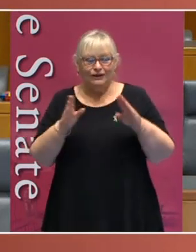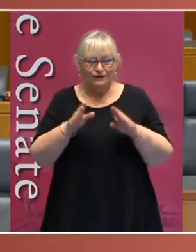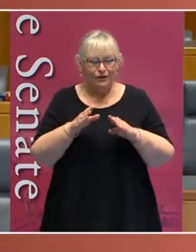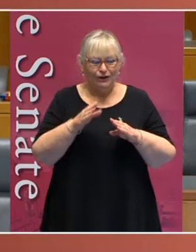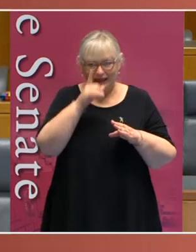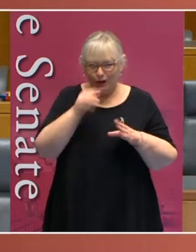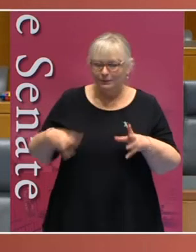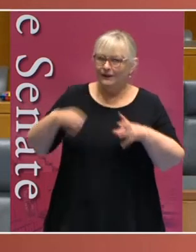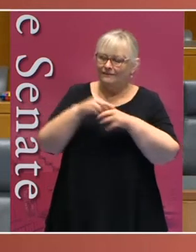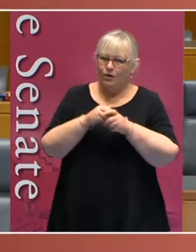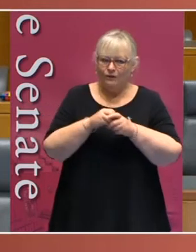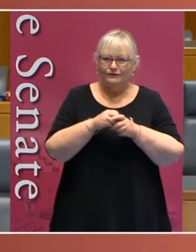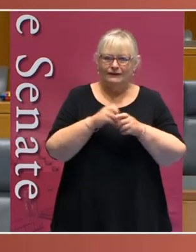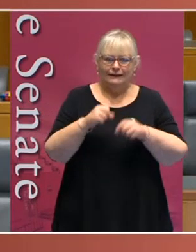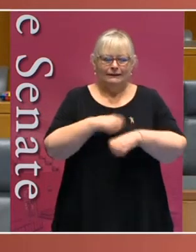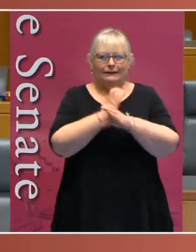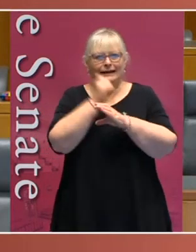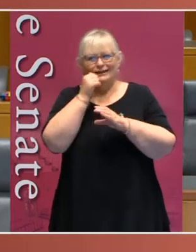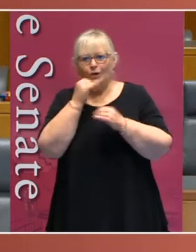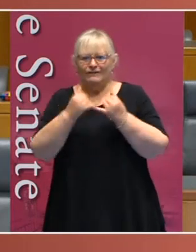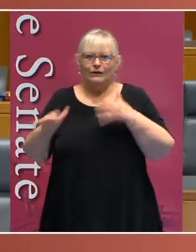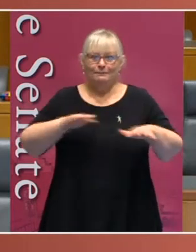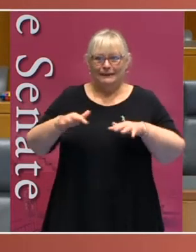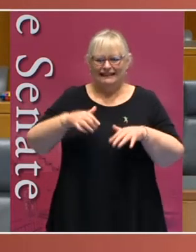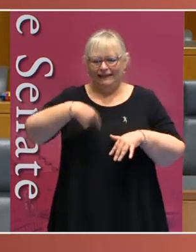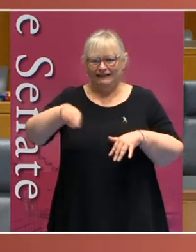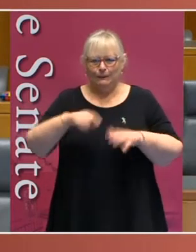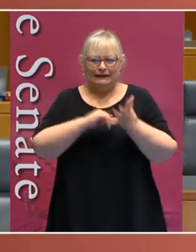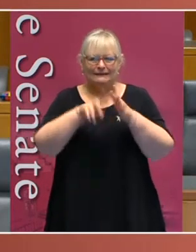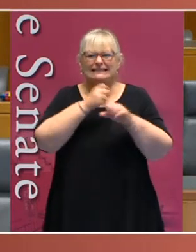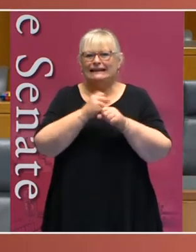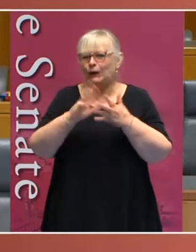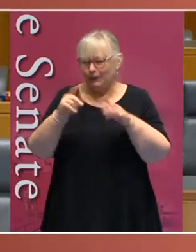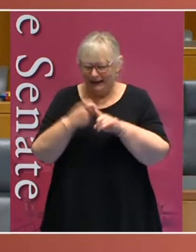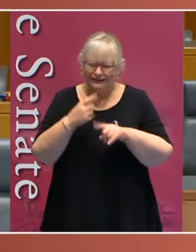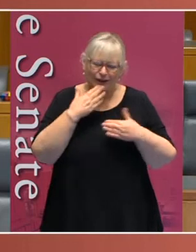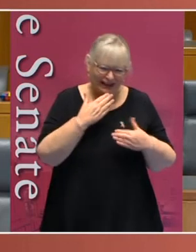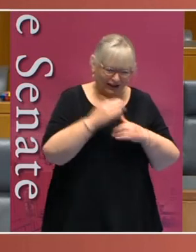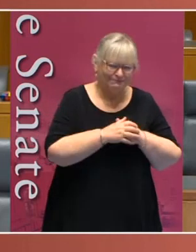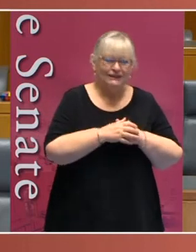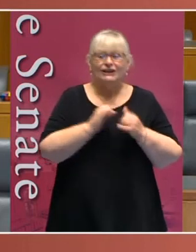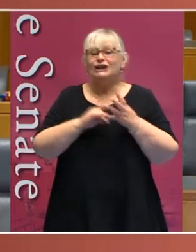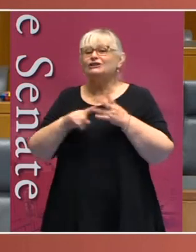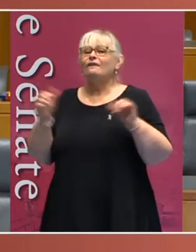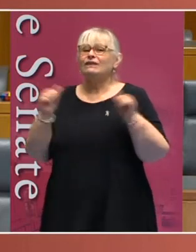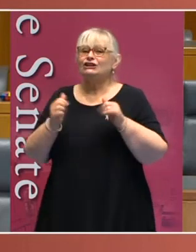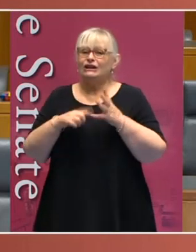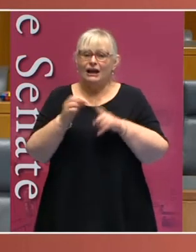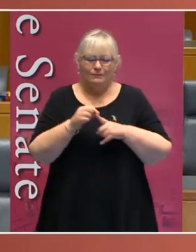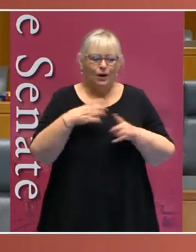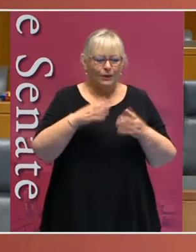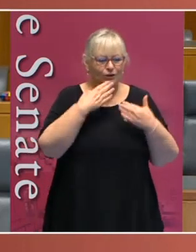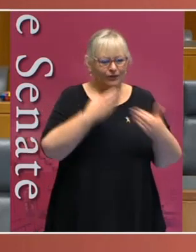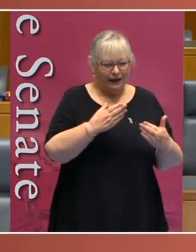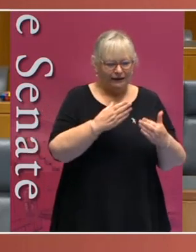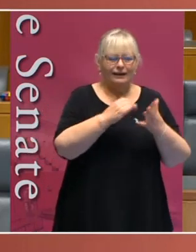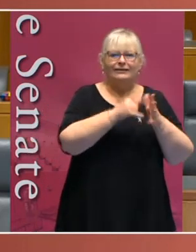put that contribution together for us in the midst of a very busy sitting week, much appreciated. In conclusion I would like to thank both Senator